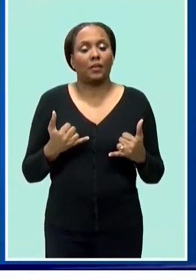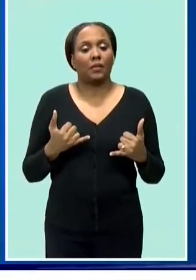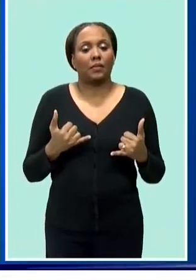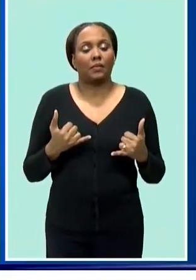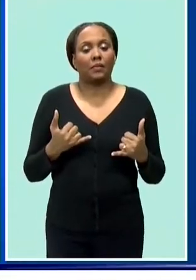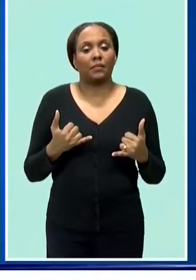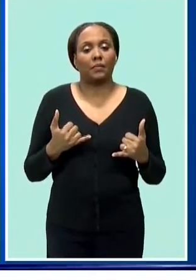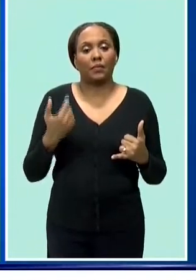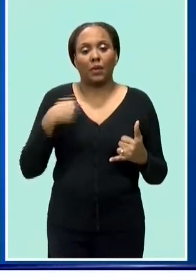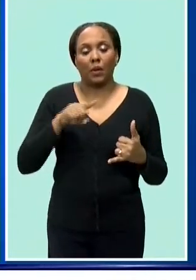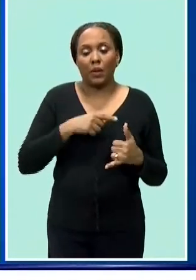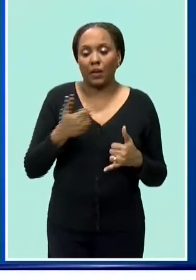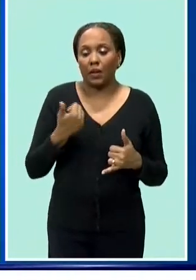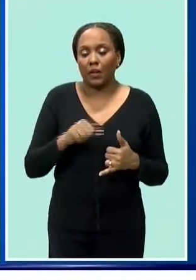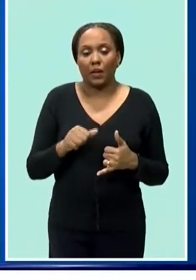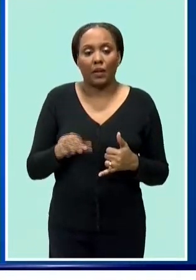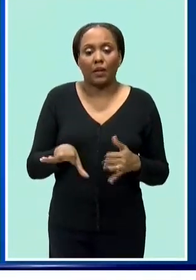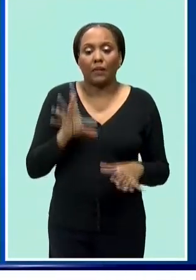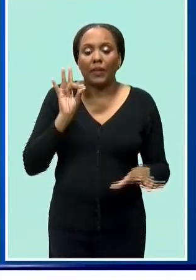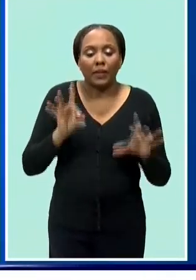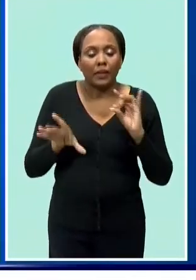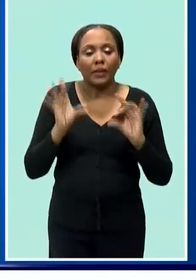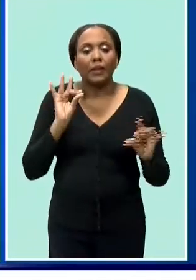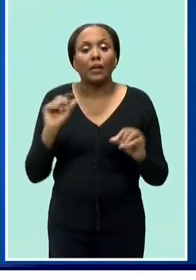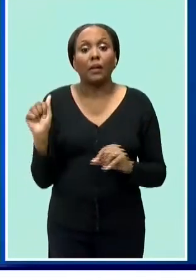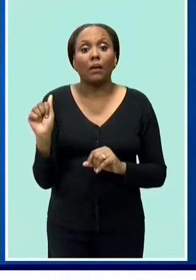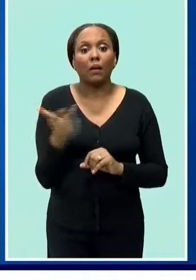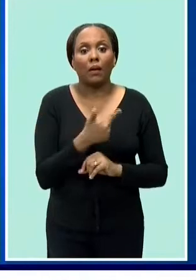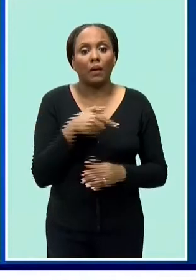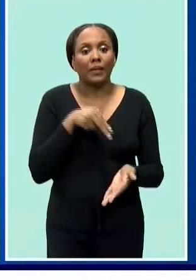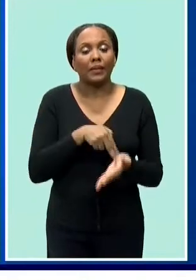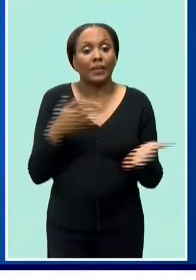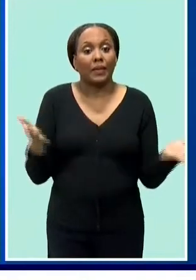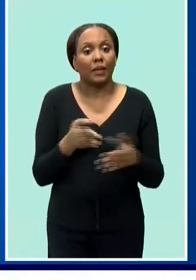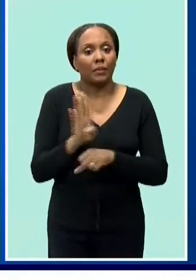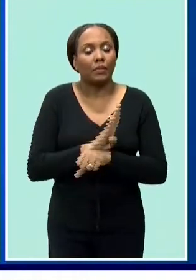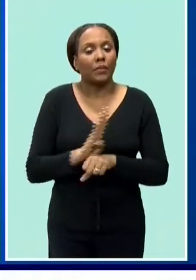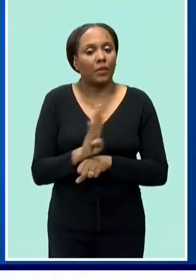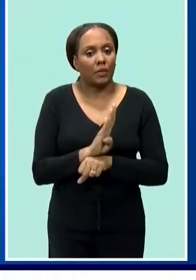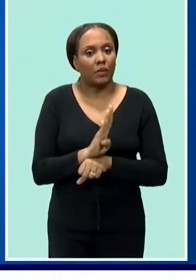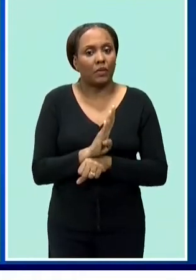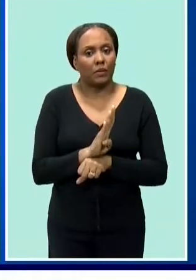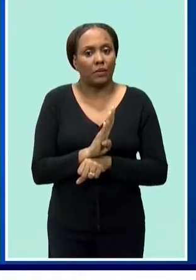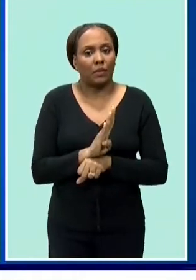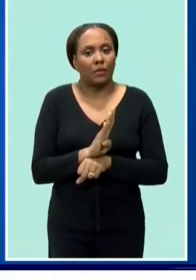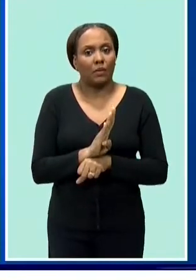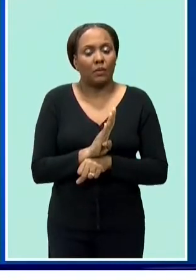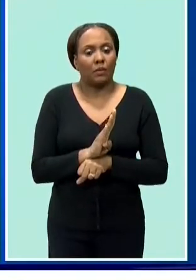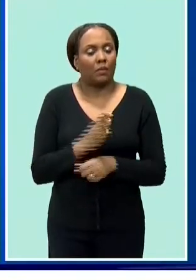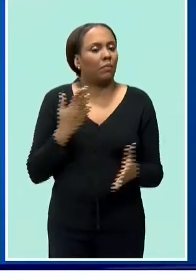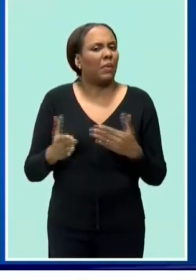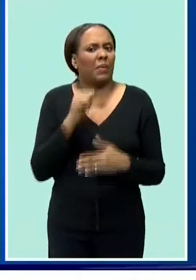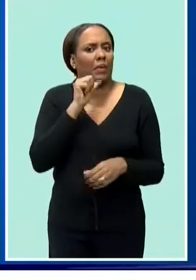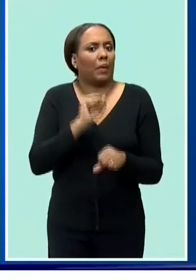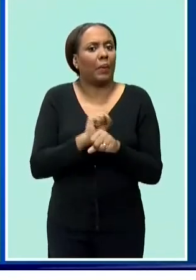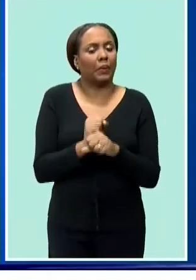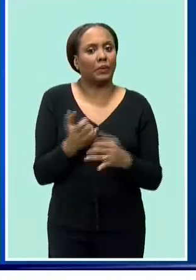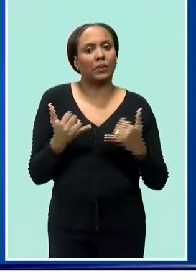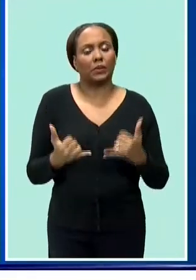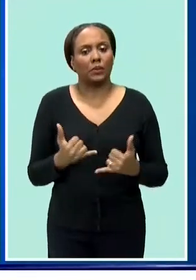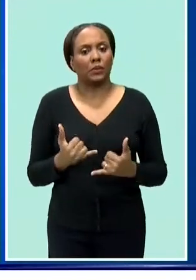locate all nurses in barbados who may not be working at this point in time